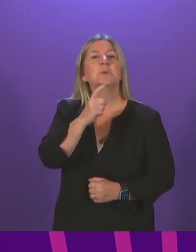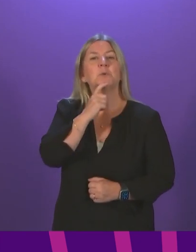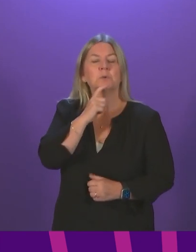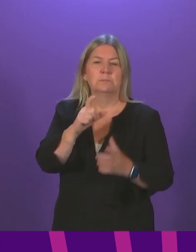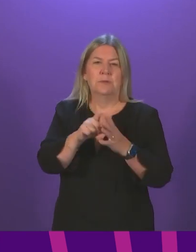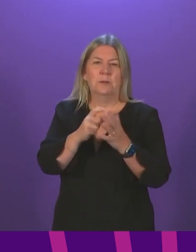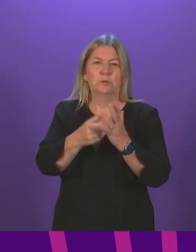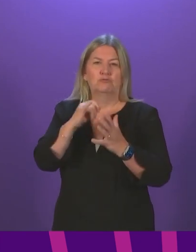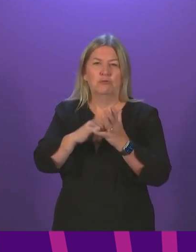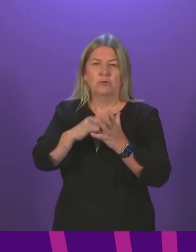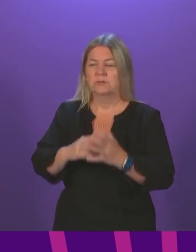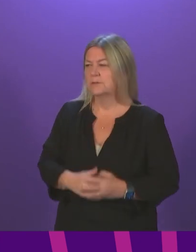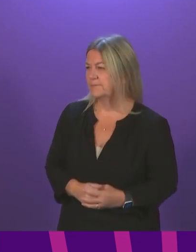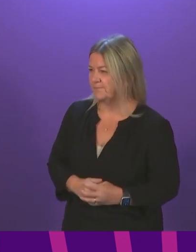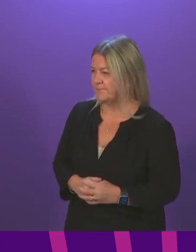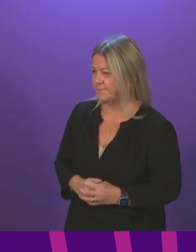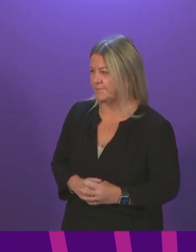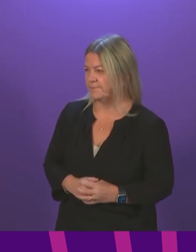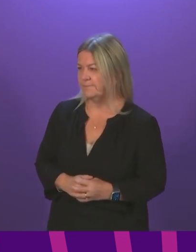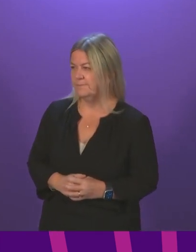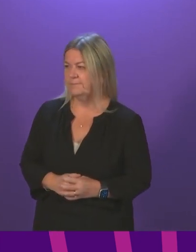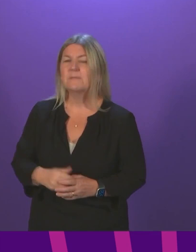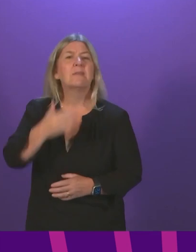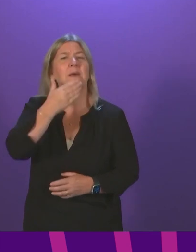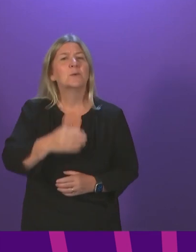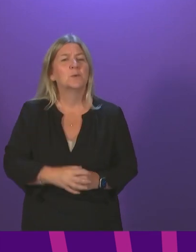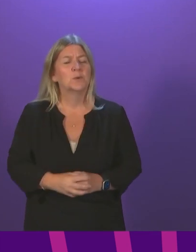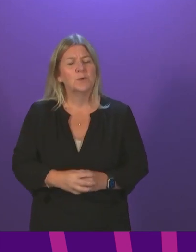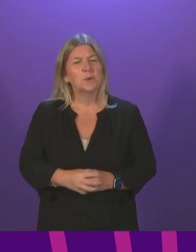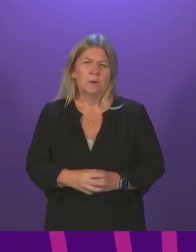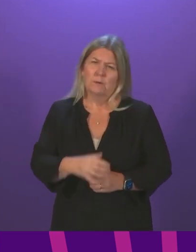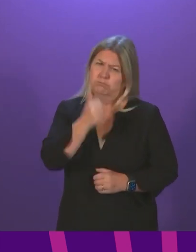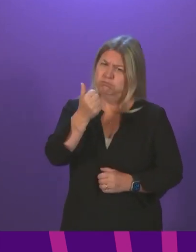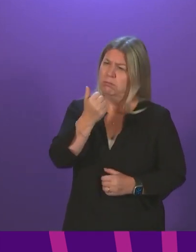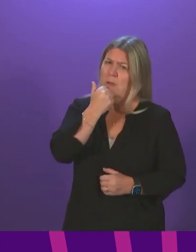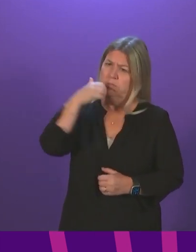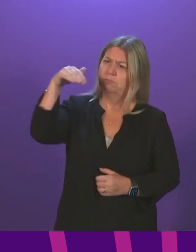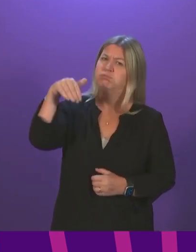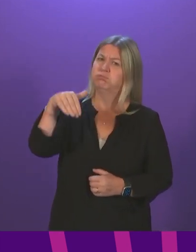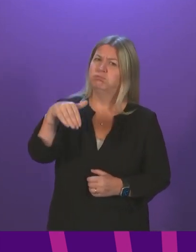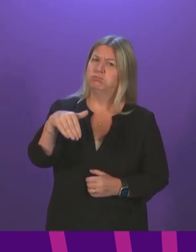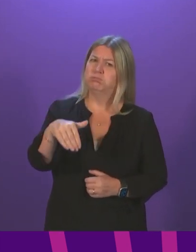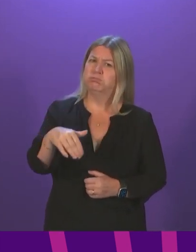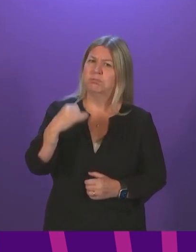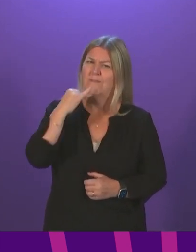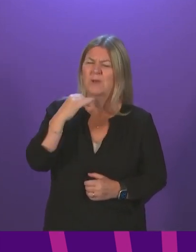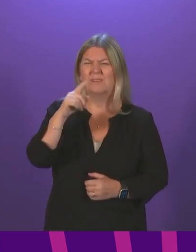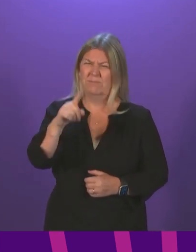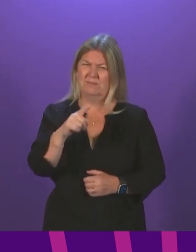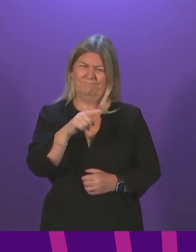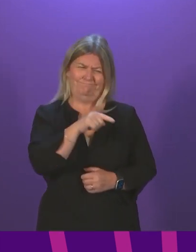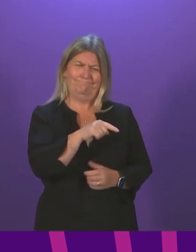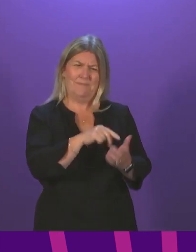Thank you, Presiding Officer. It's good to hear that cases are down week on week, but our NHS continues to face